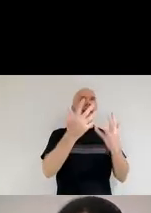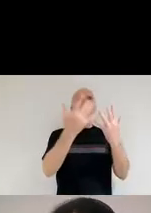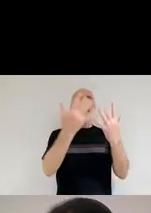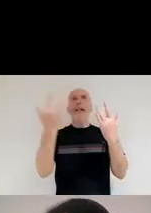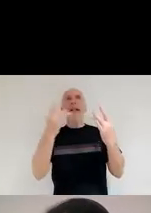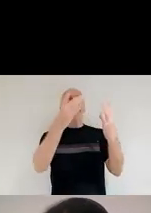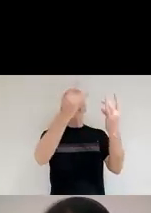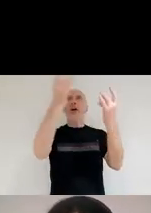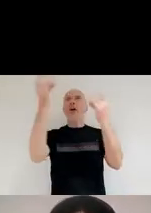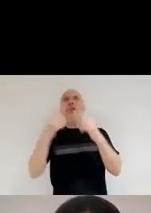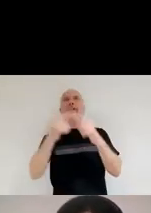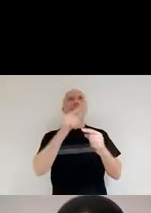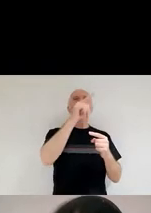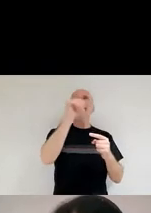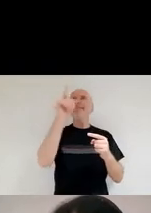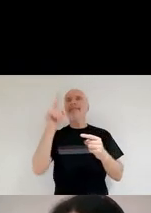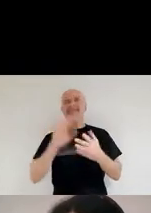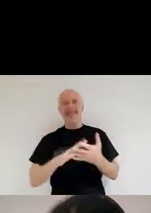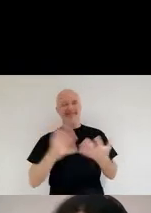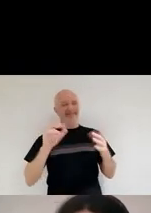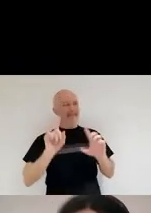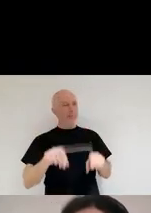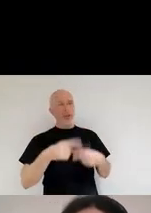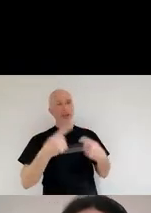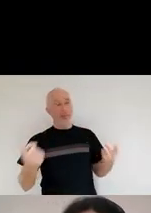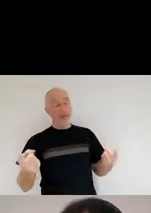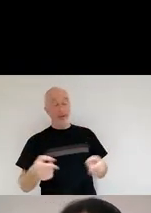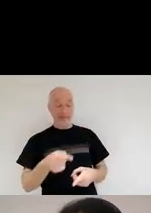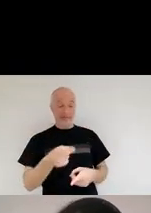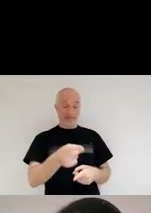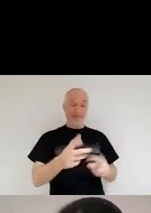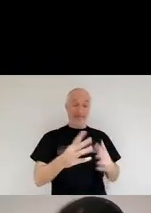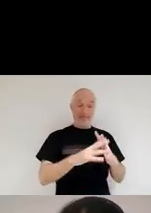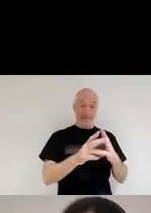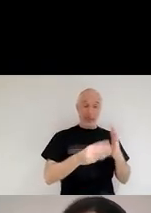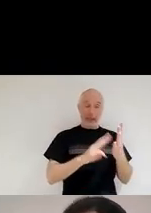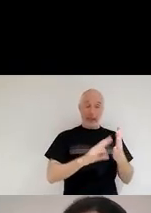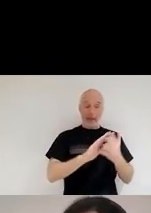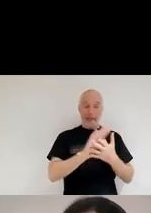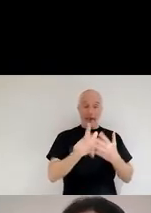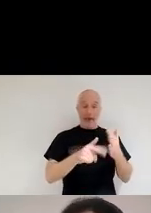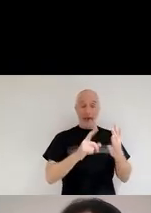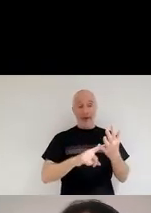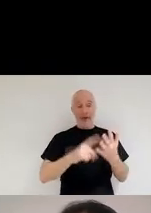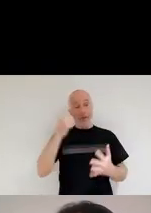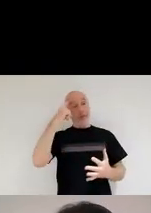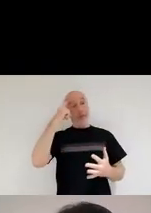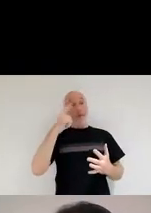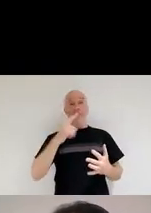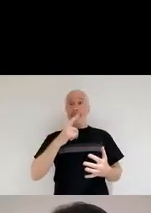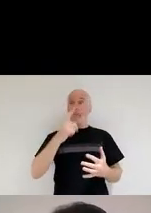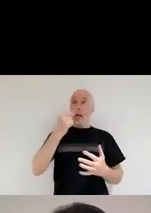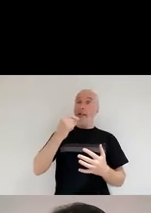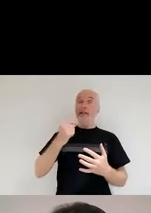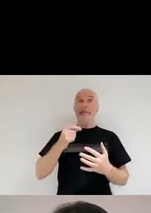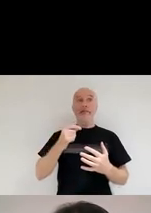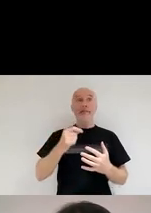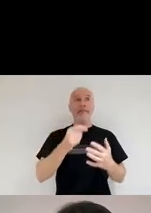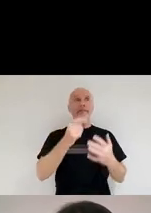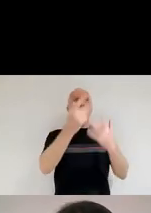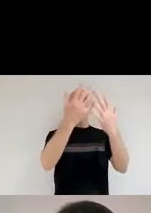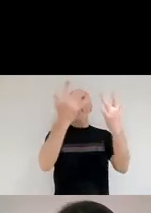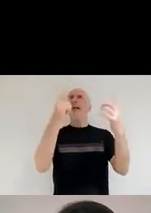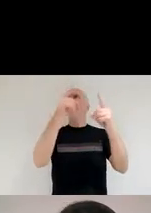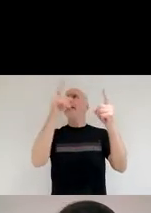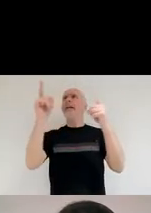And you think that this is ridiculous. Well, that's exactly what Herschel proposed to do in those times. And this is kind of the map